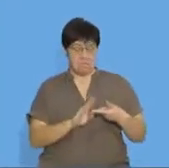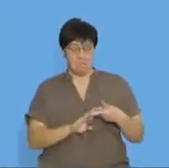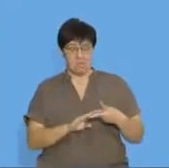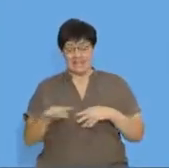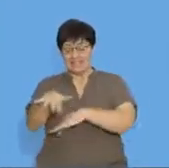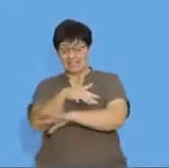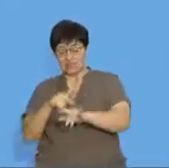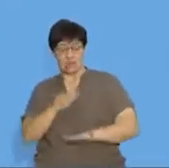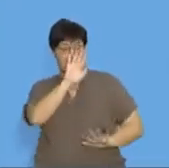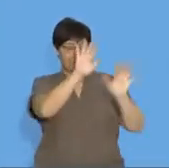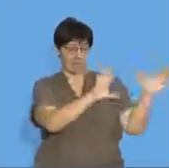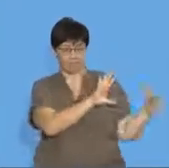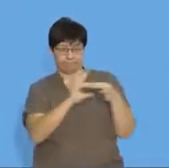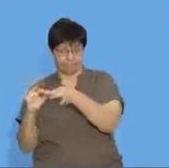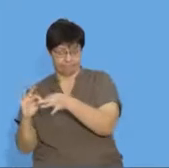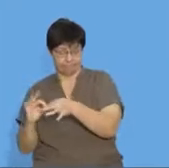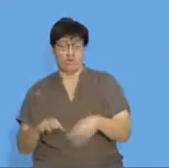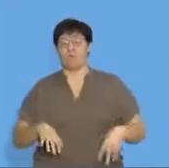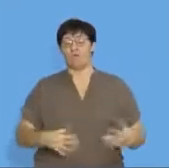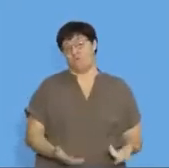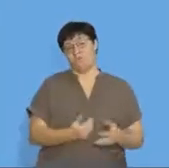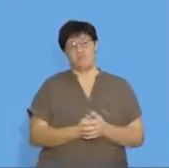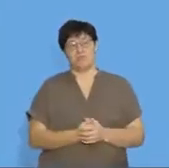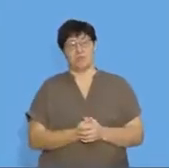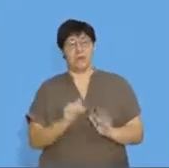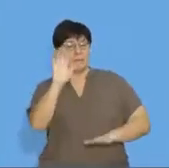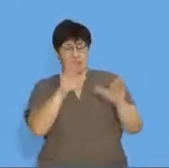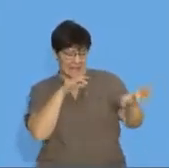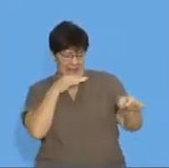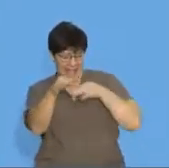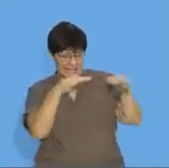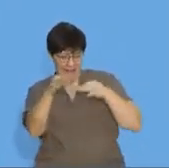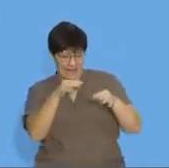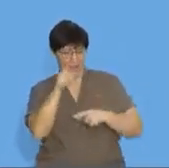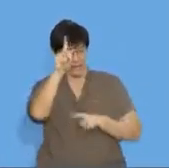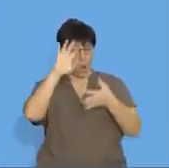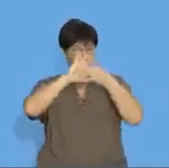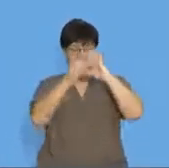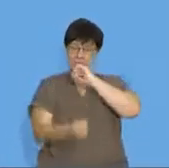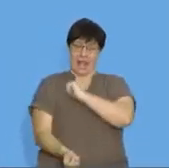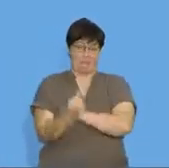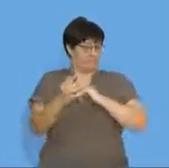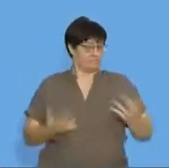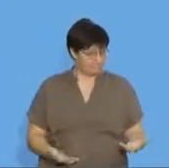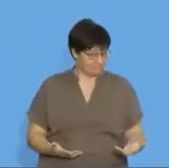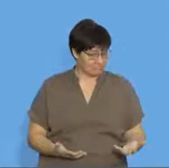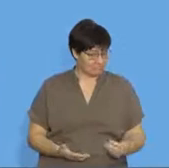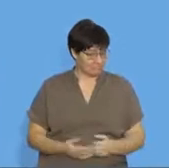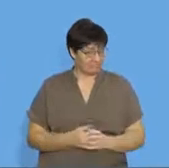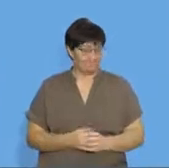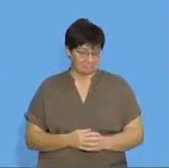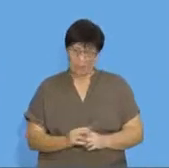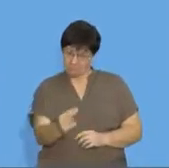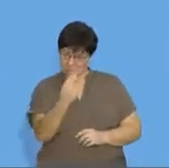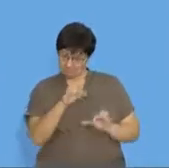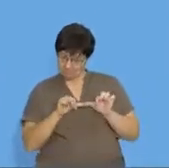certain situations? Or could I even use patterns to explain something happening at the Olympics? Well, you're going to have to stay